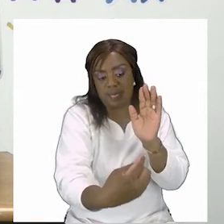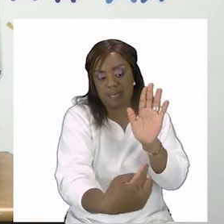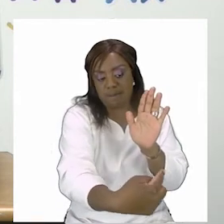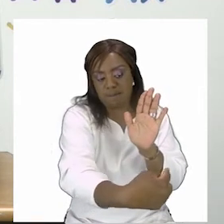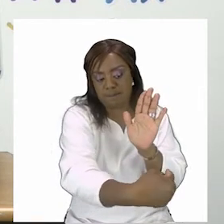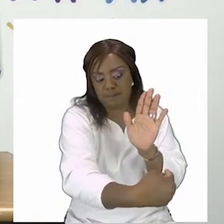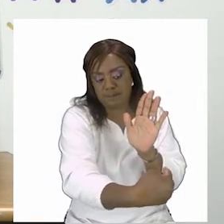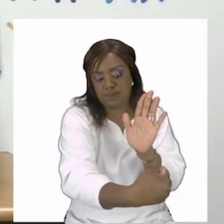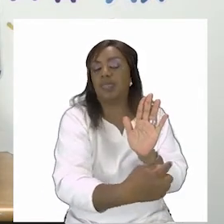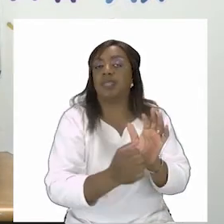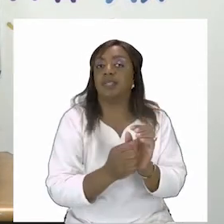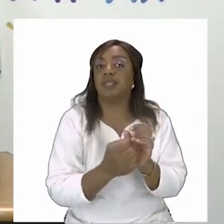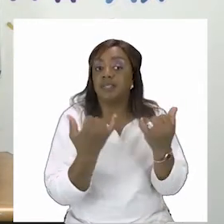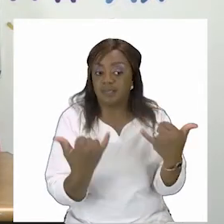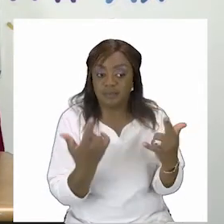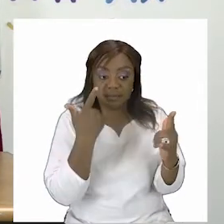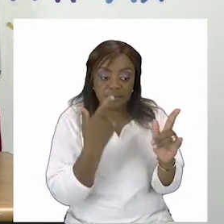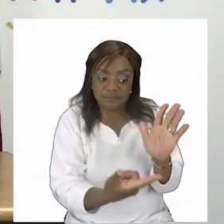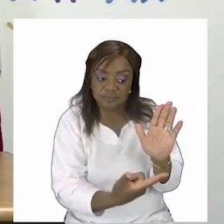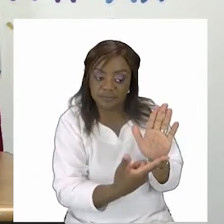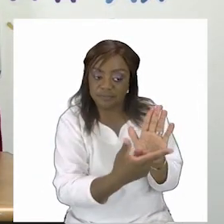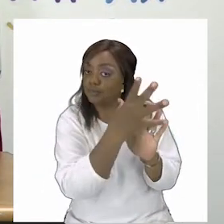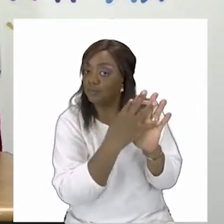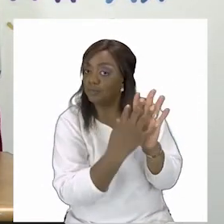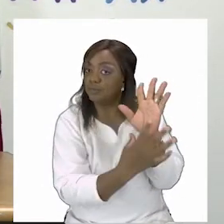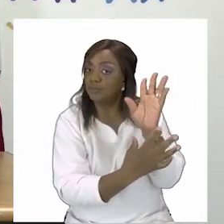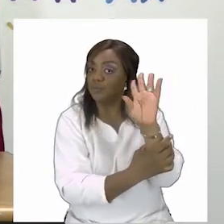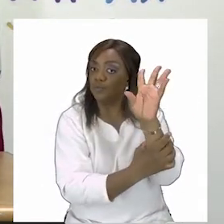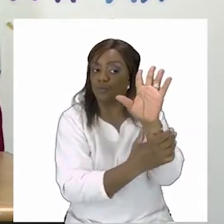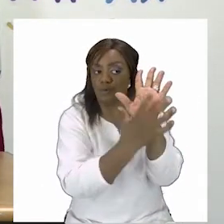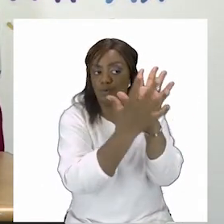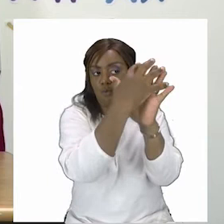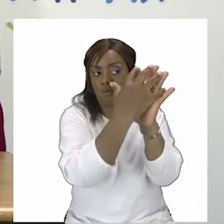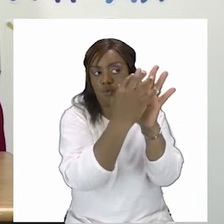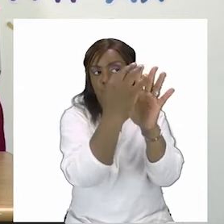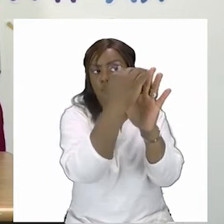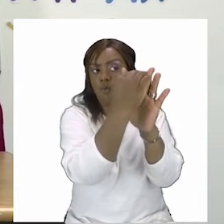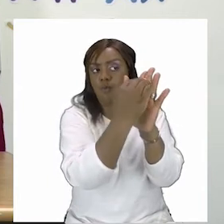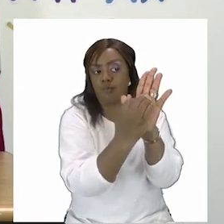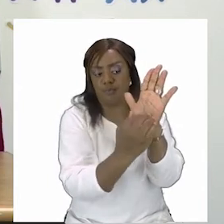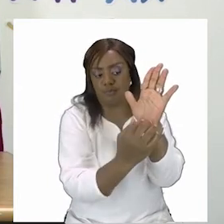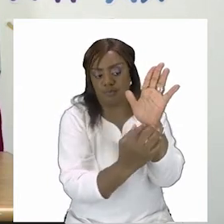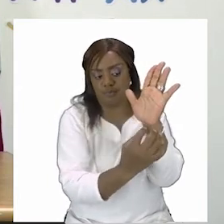so as you can see there is a family that has been built